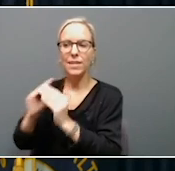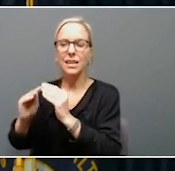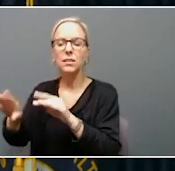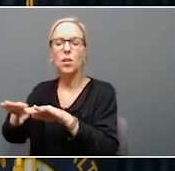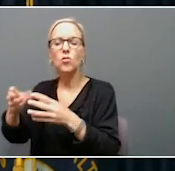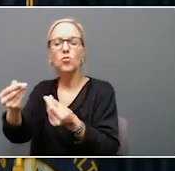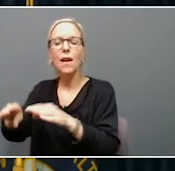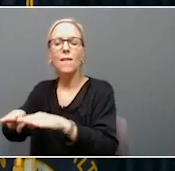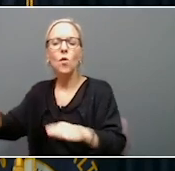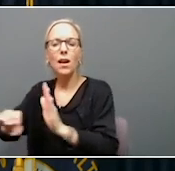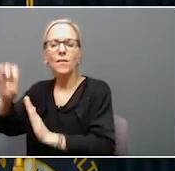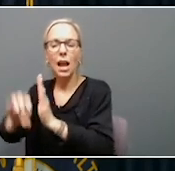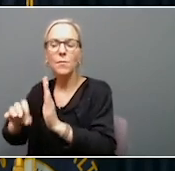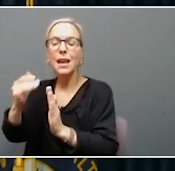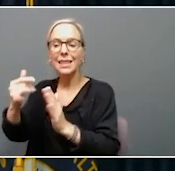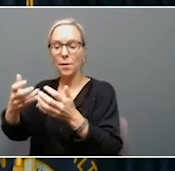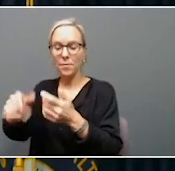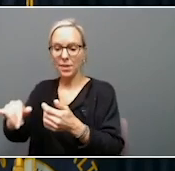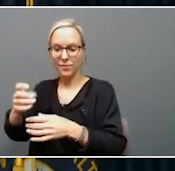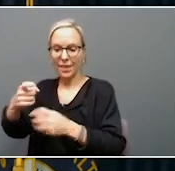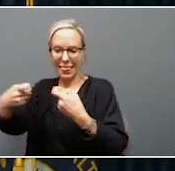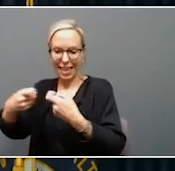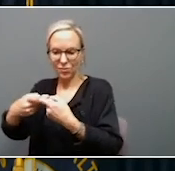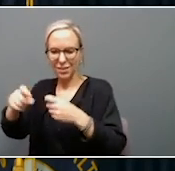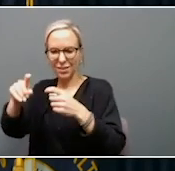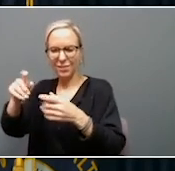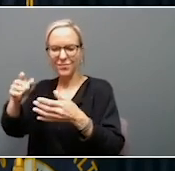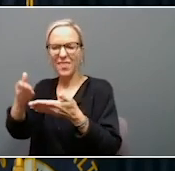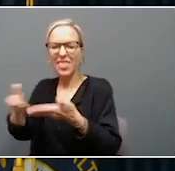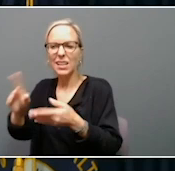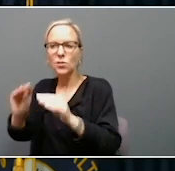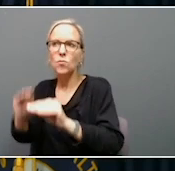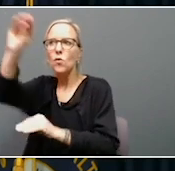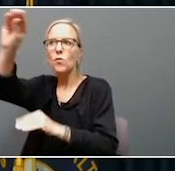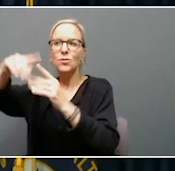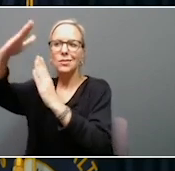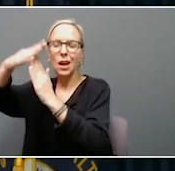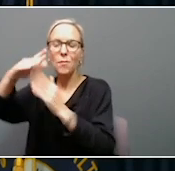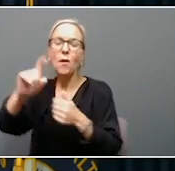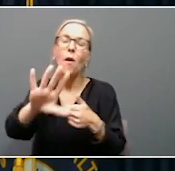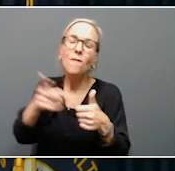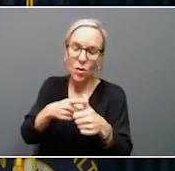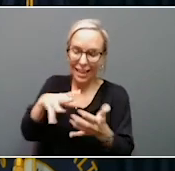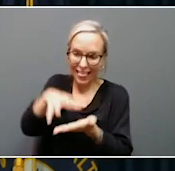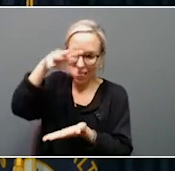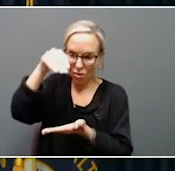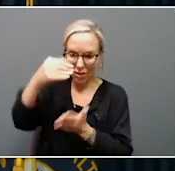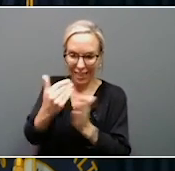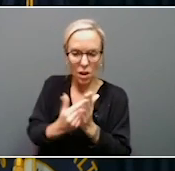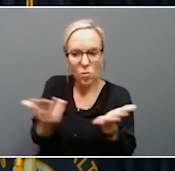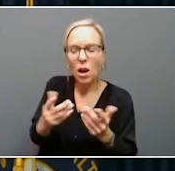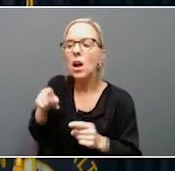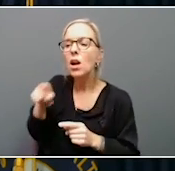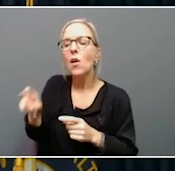mechanical, the elevator, to the top. So when we talk about lessons learned, one is we've to move people out of the floodplain. They should never have to go through